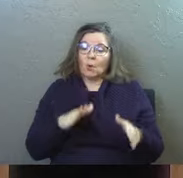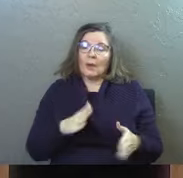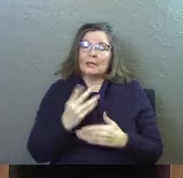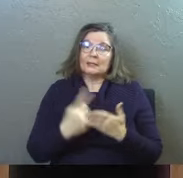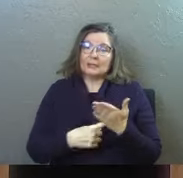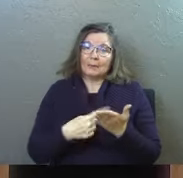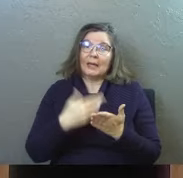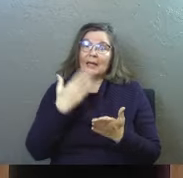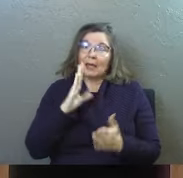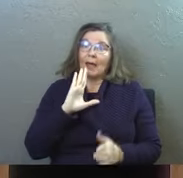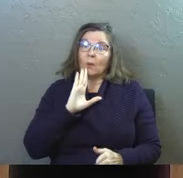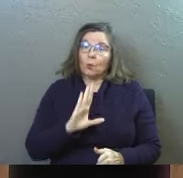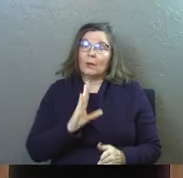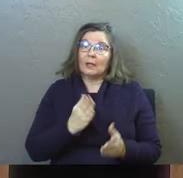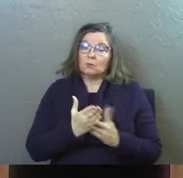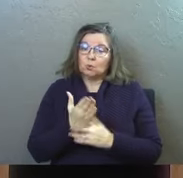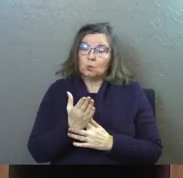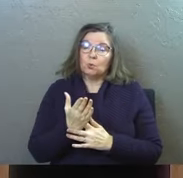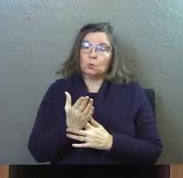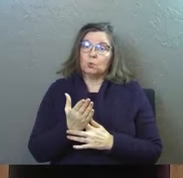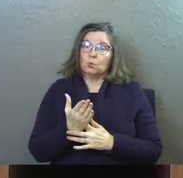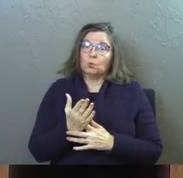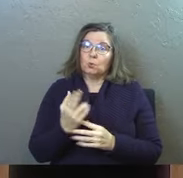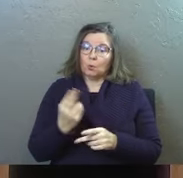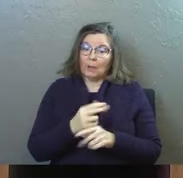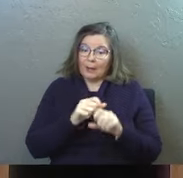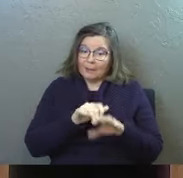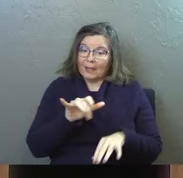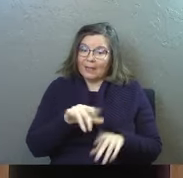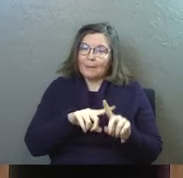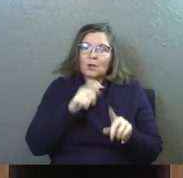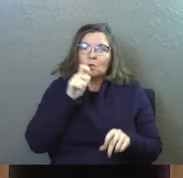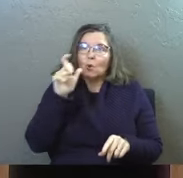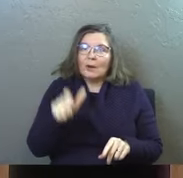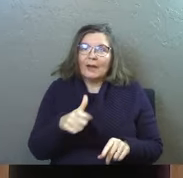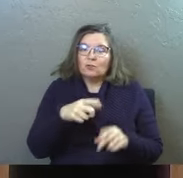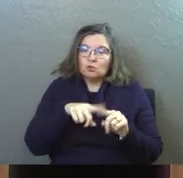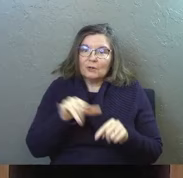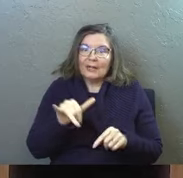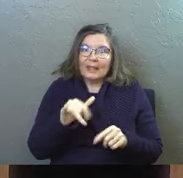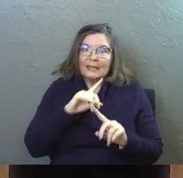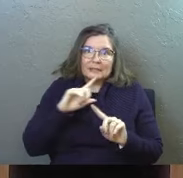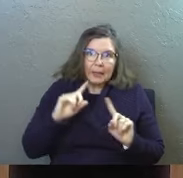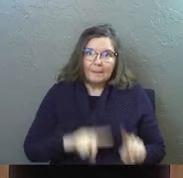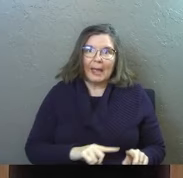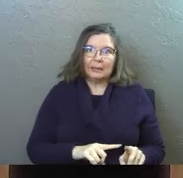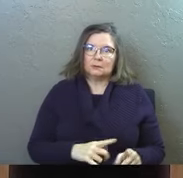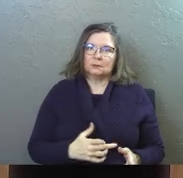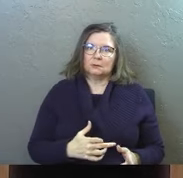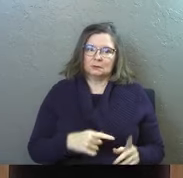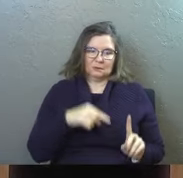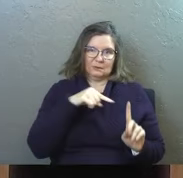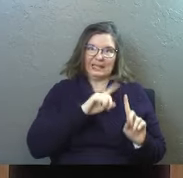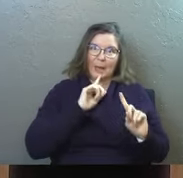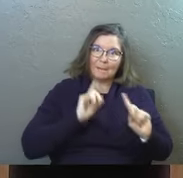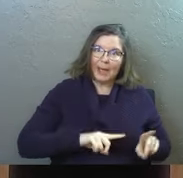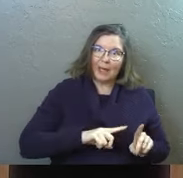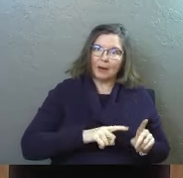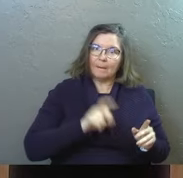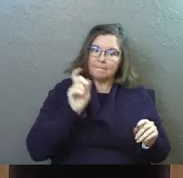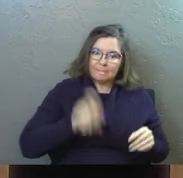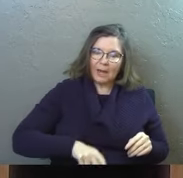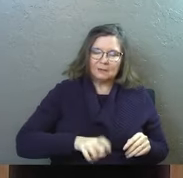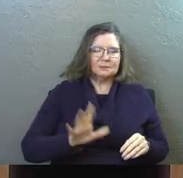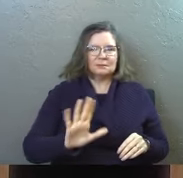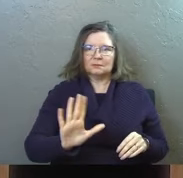ways that sometimes God will speak sometimes God will bless that but you don't have to treat it like it's a command and you don't have to treat it